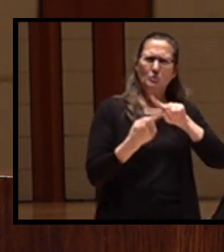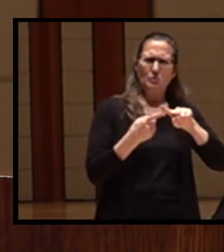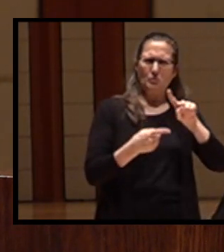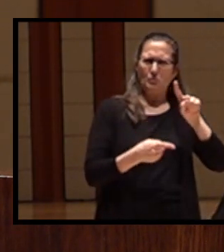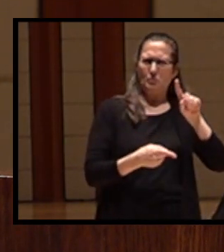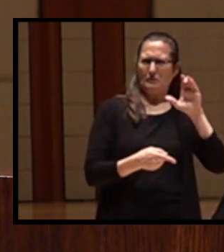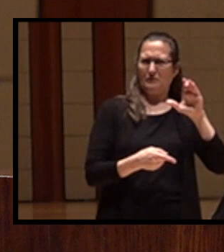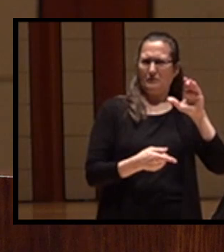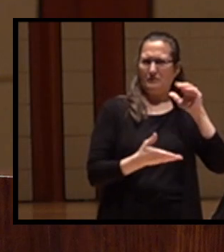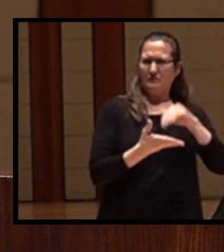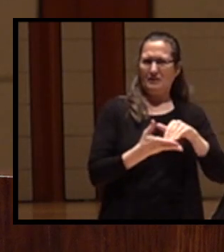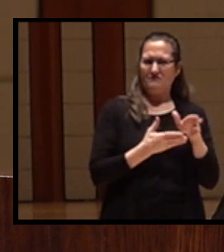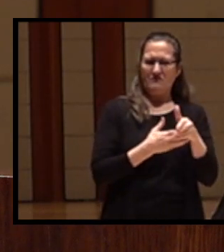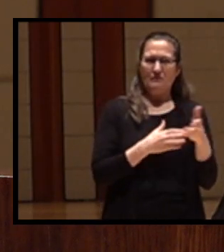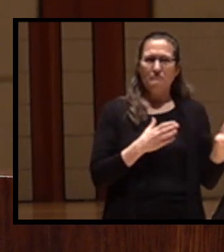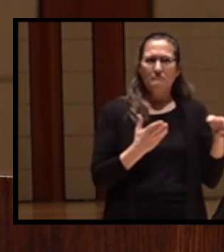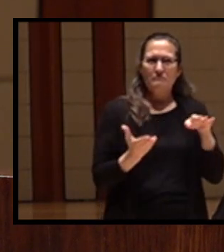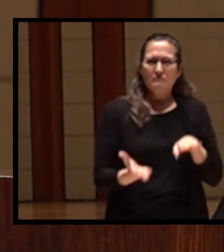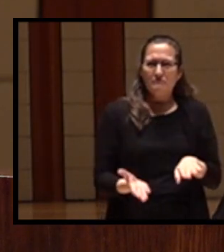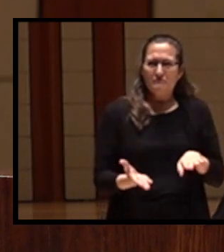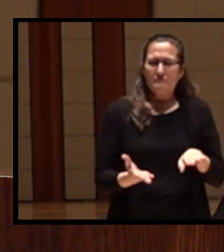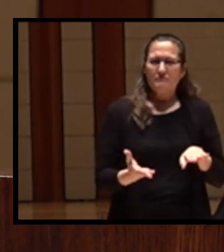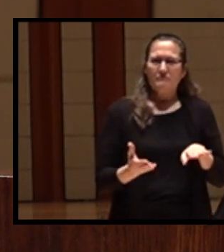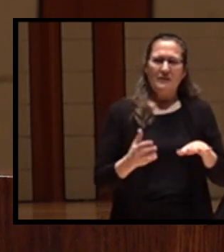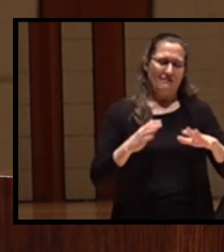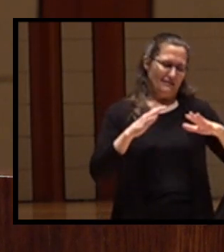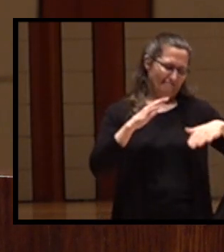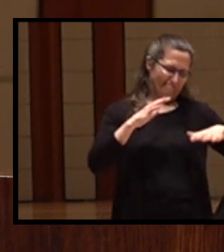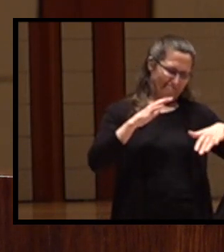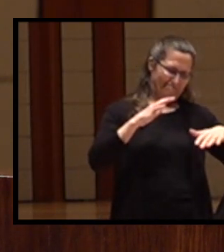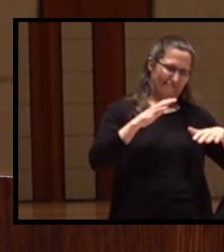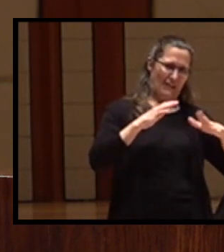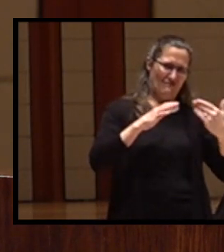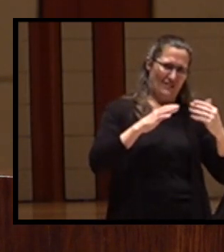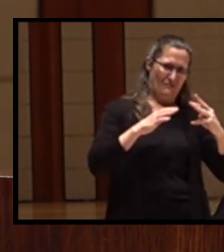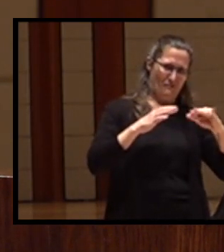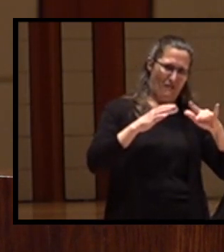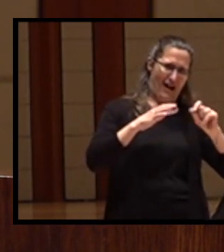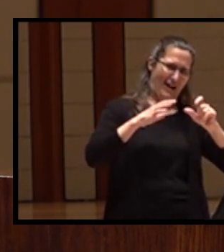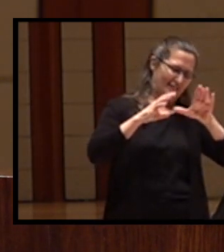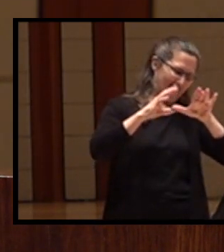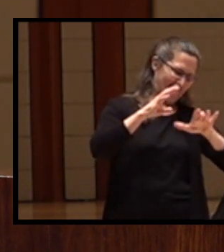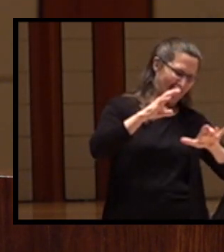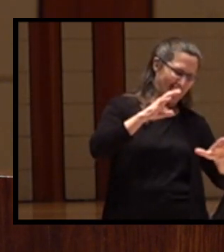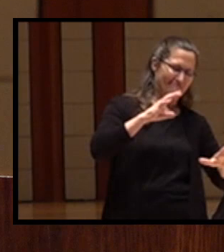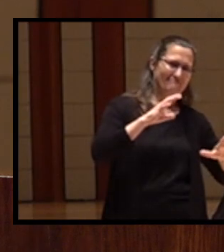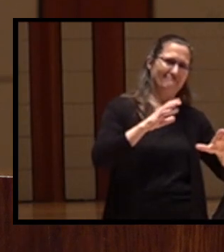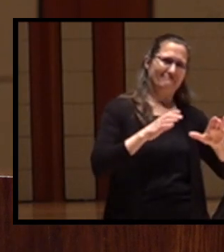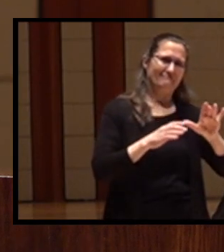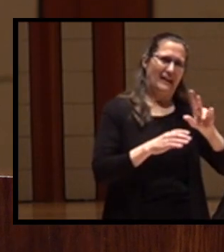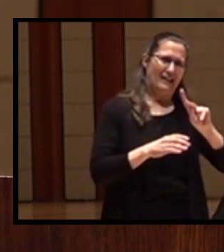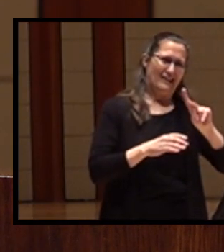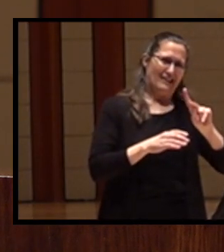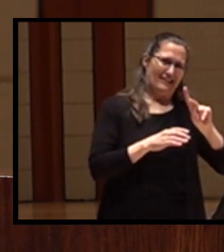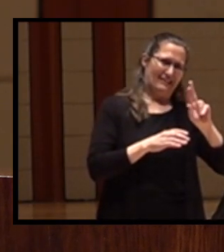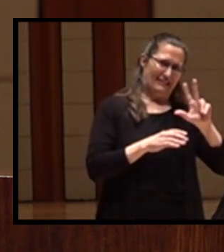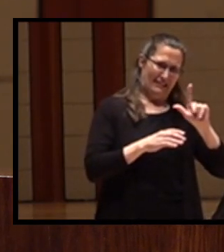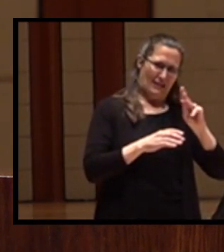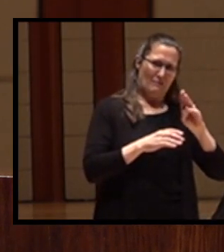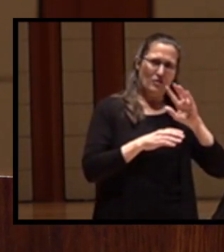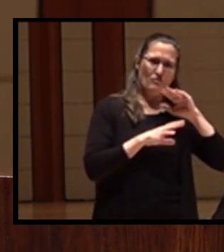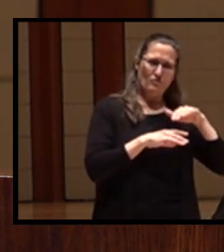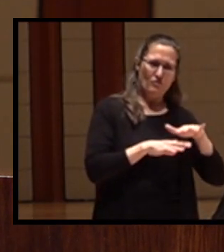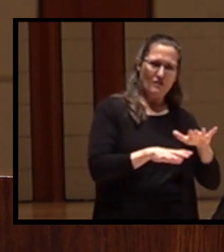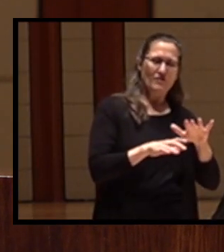,000 fish died on the lower 15 miles of the Klamath River entirely within the Yurok Reservation.